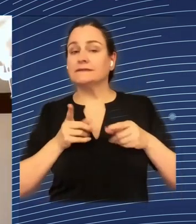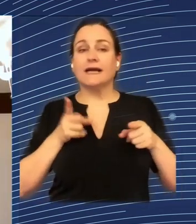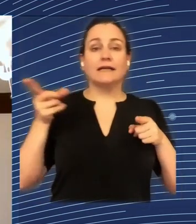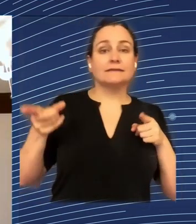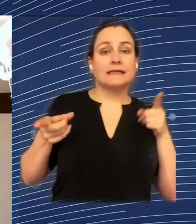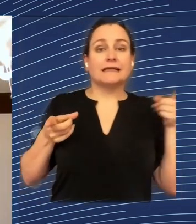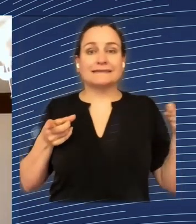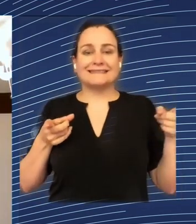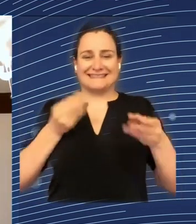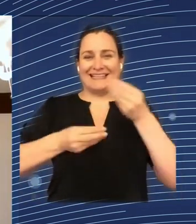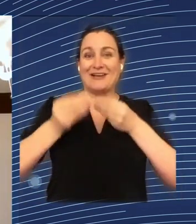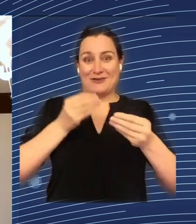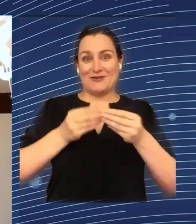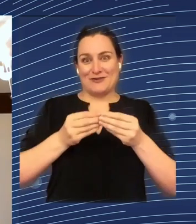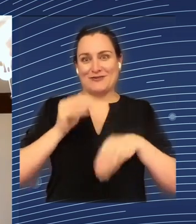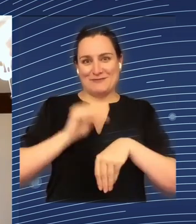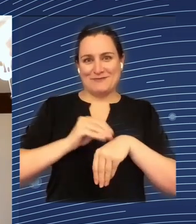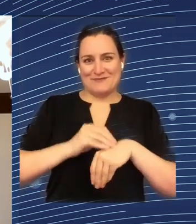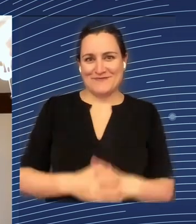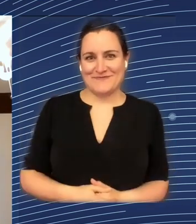Simple question. How long do you have?